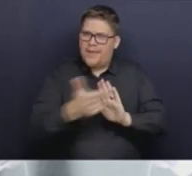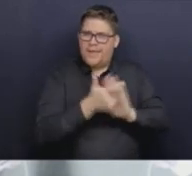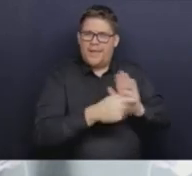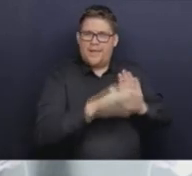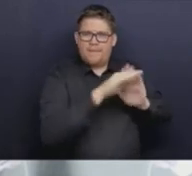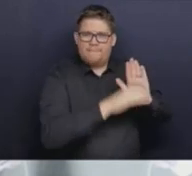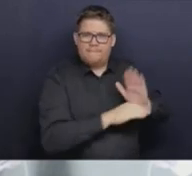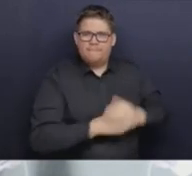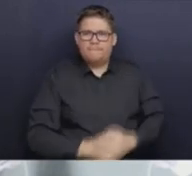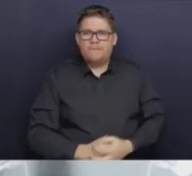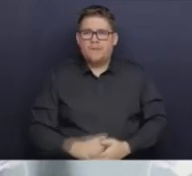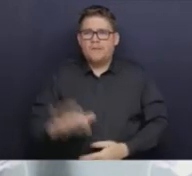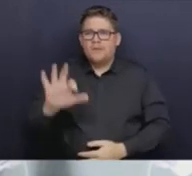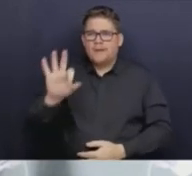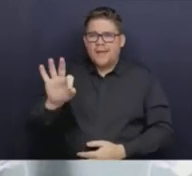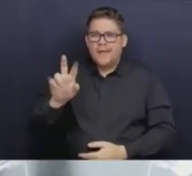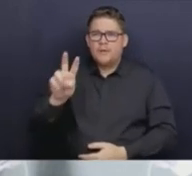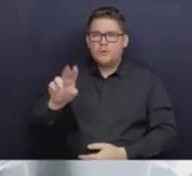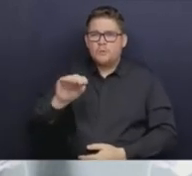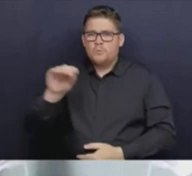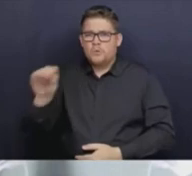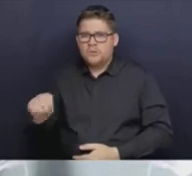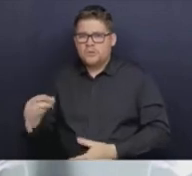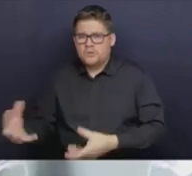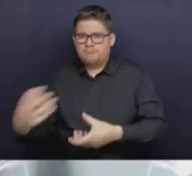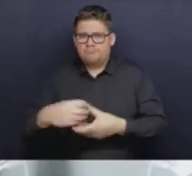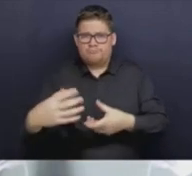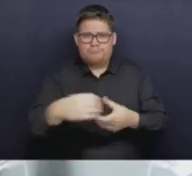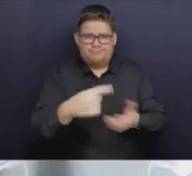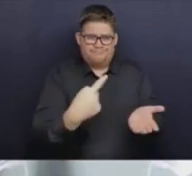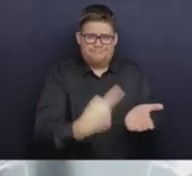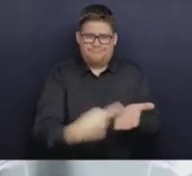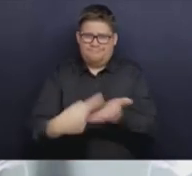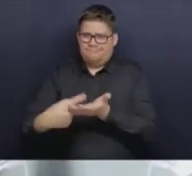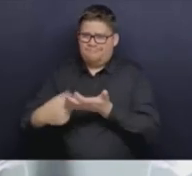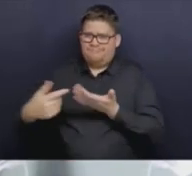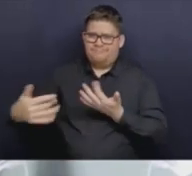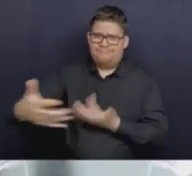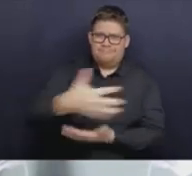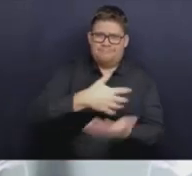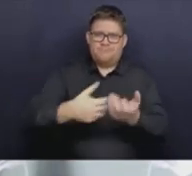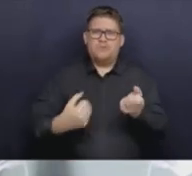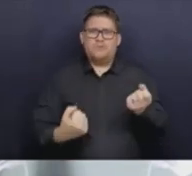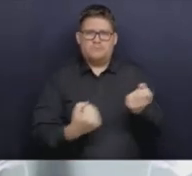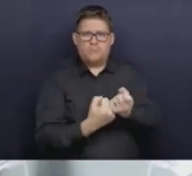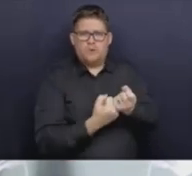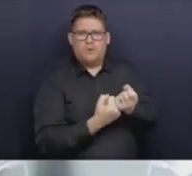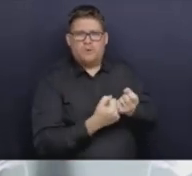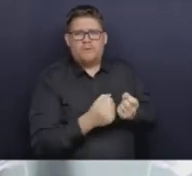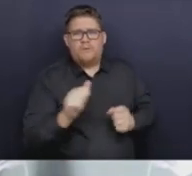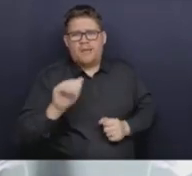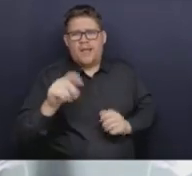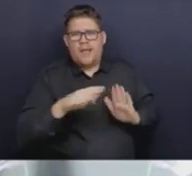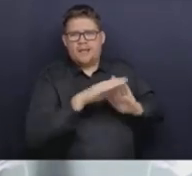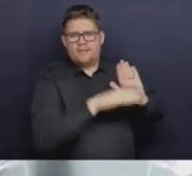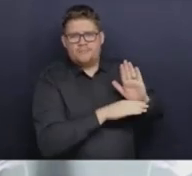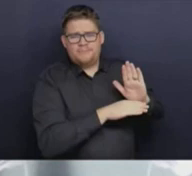% of people who took part in our consultation. And that's what the Act reflects. And I think that